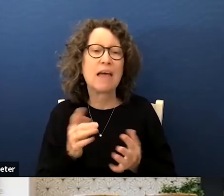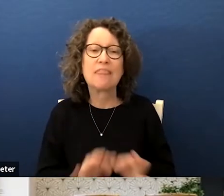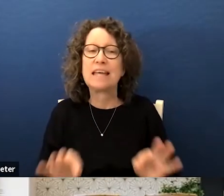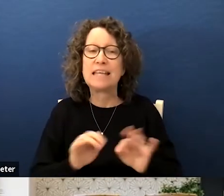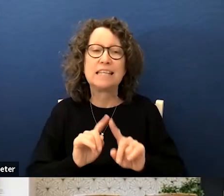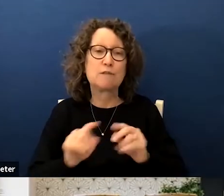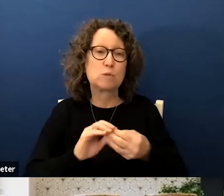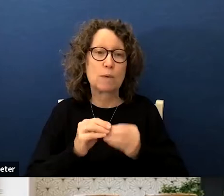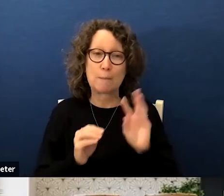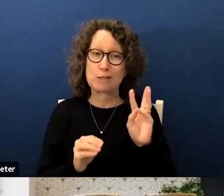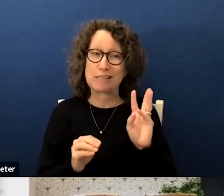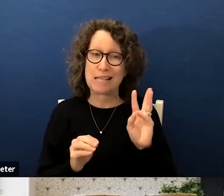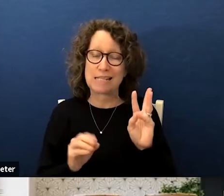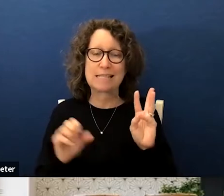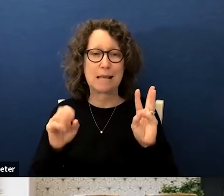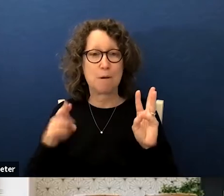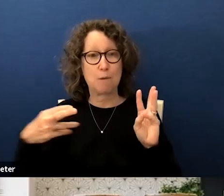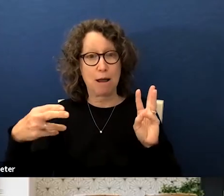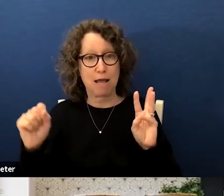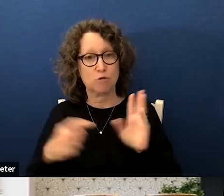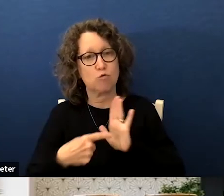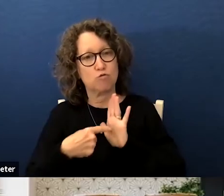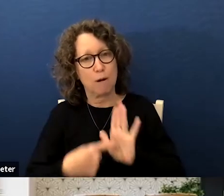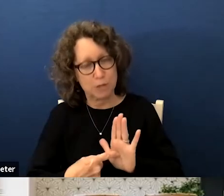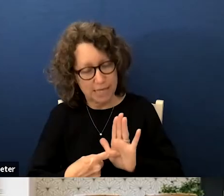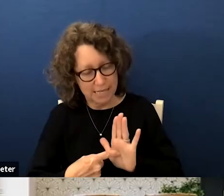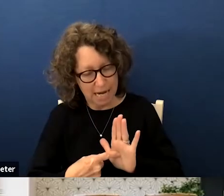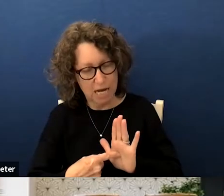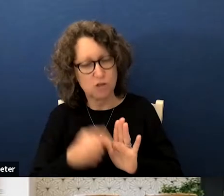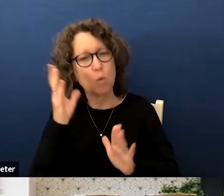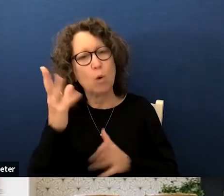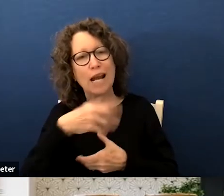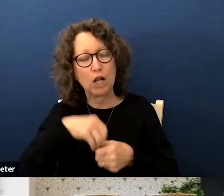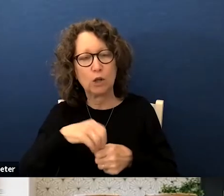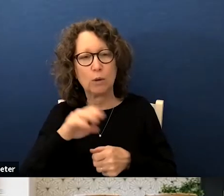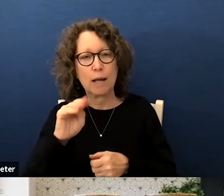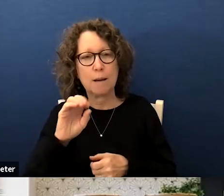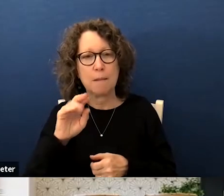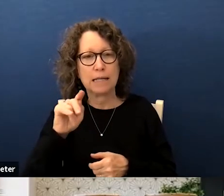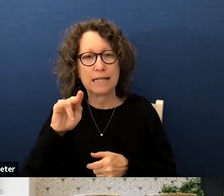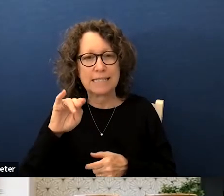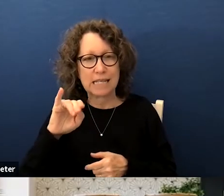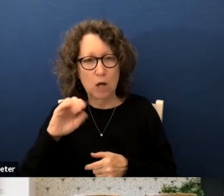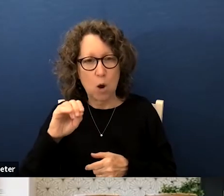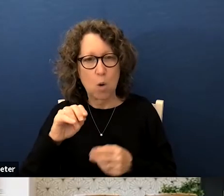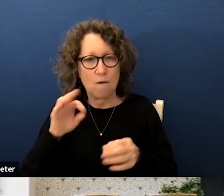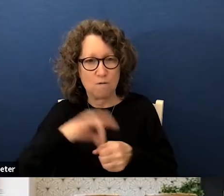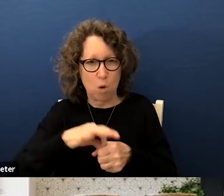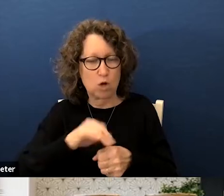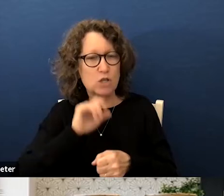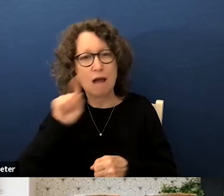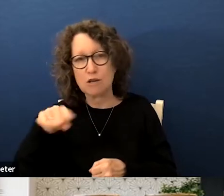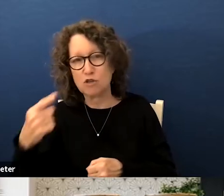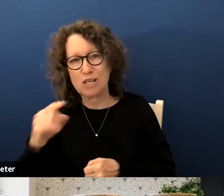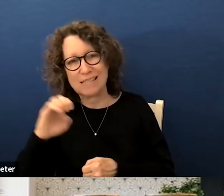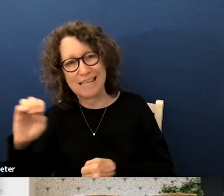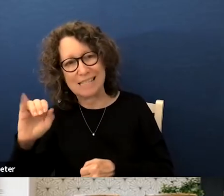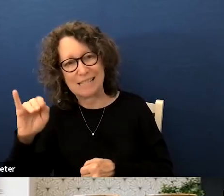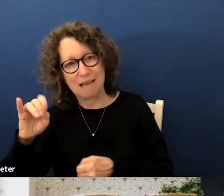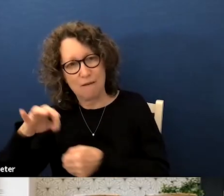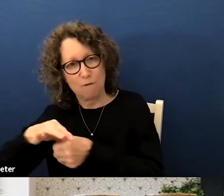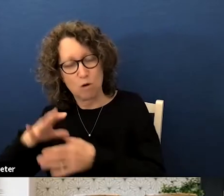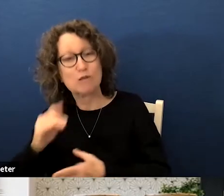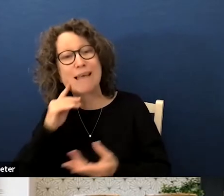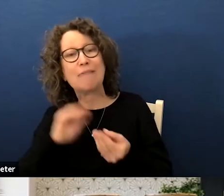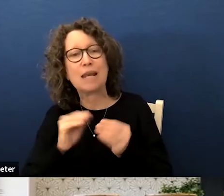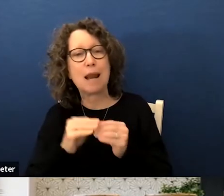scenario six is the santa barbara high school's representation would include montecito voters instead of only east side voters and the